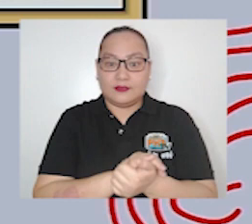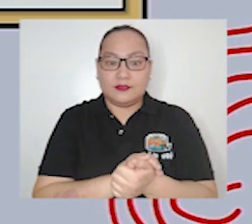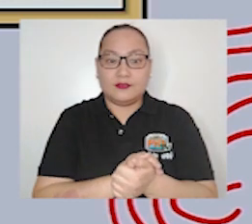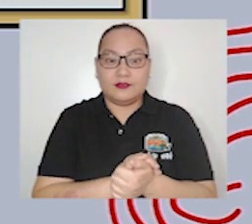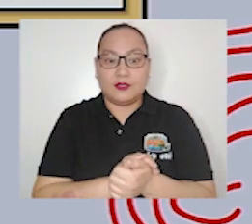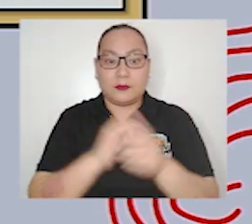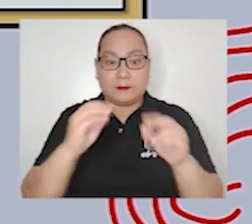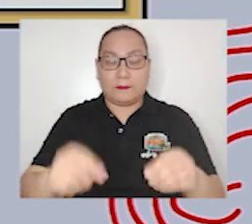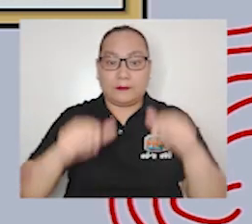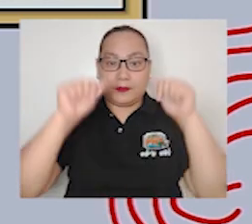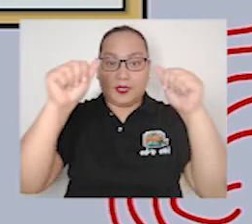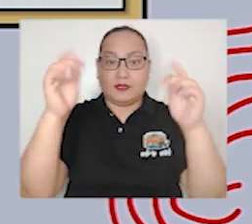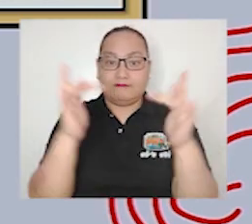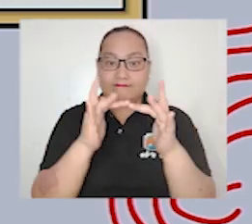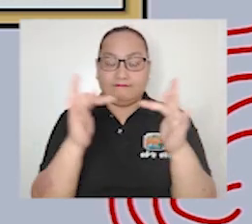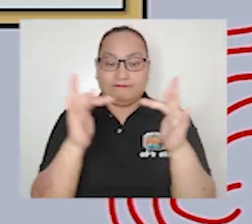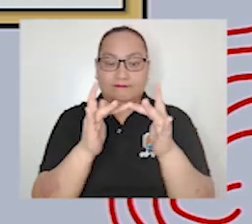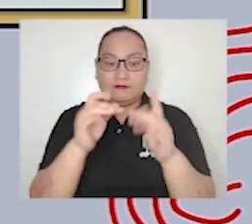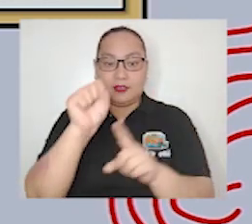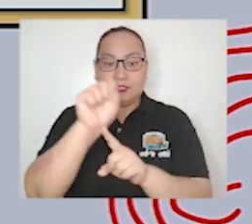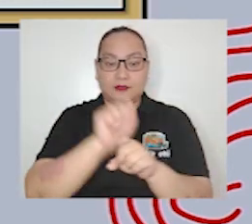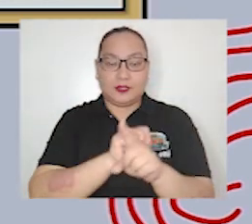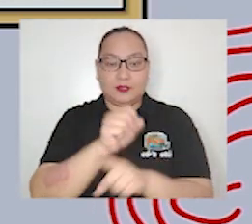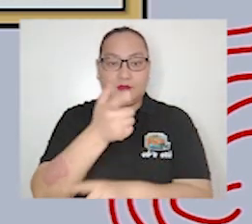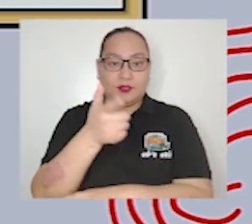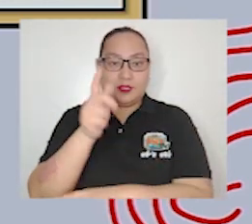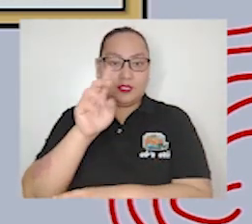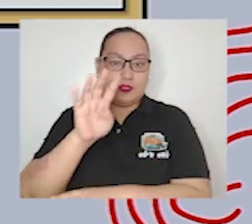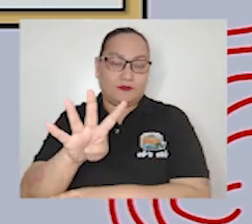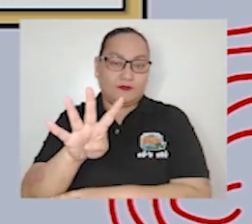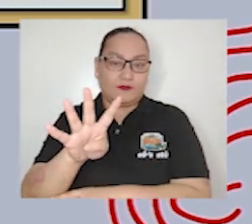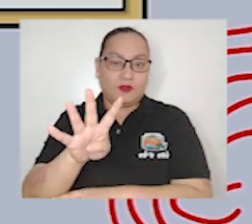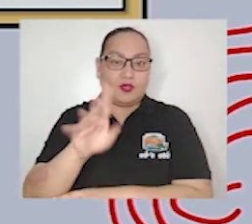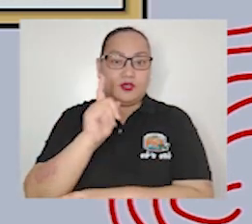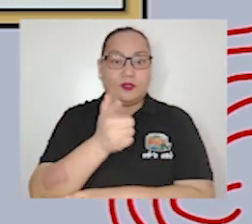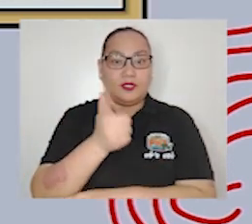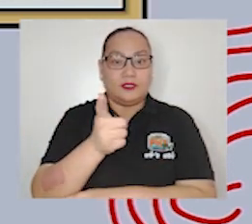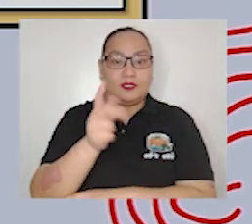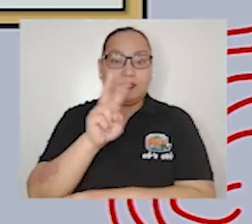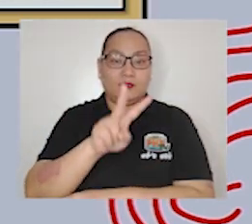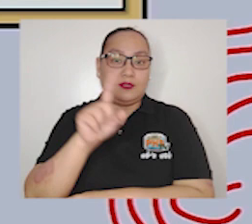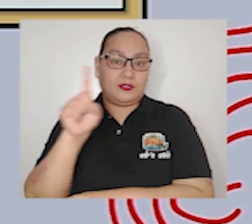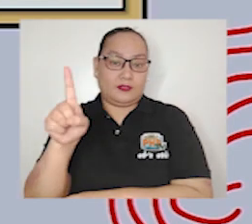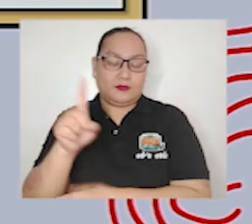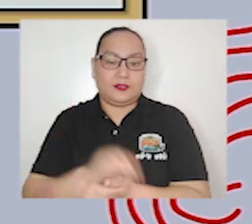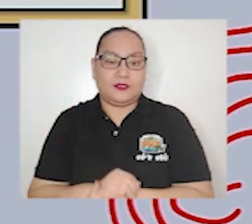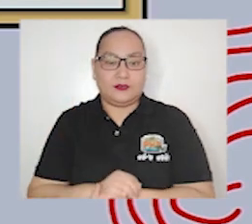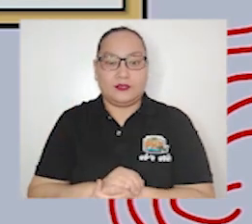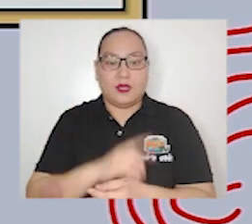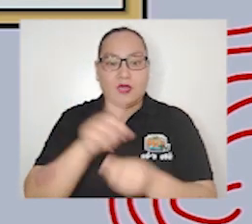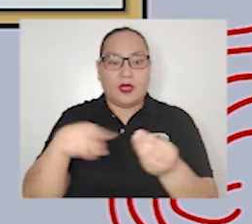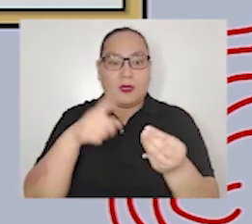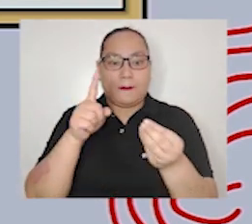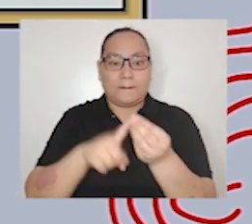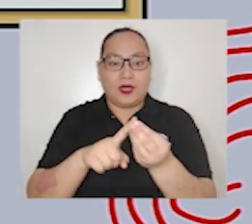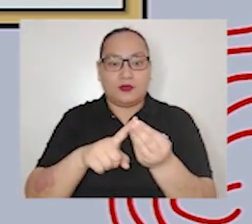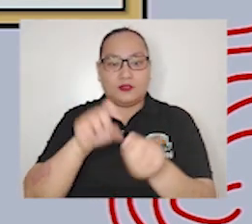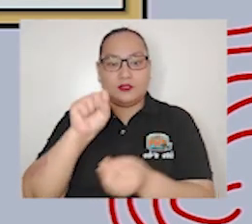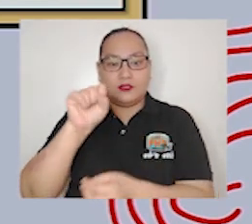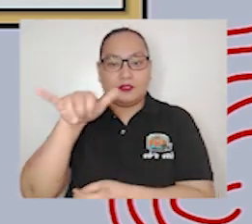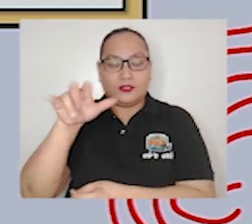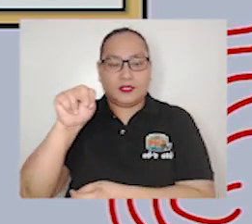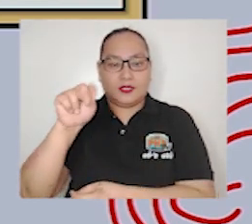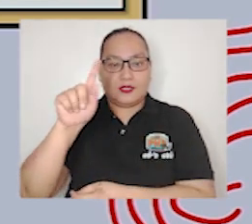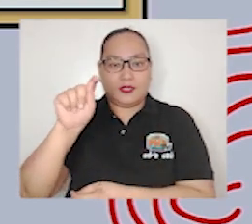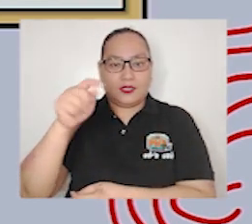24, 2021 it talks about synthetic trees that can be used to extract underground water in